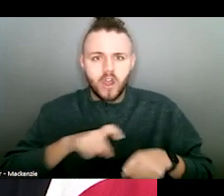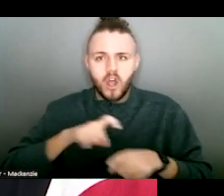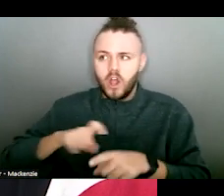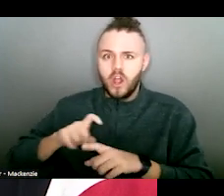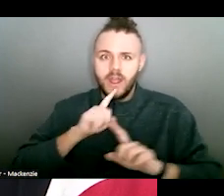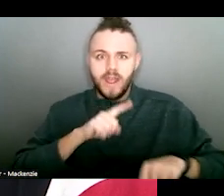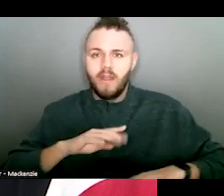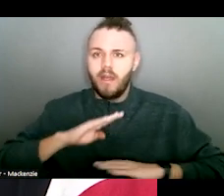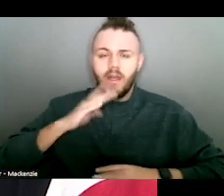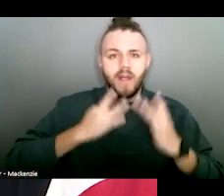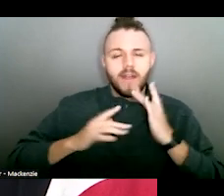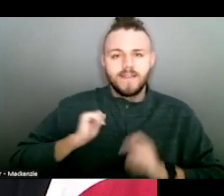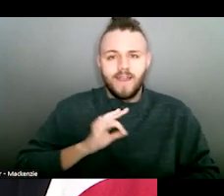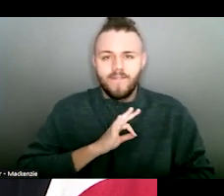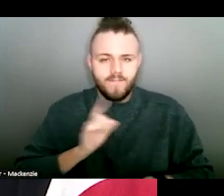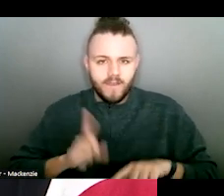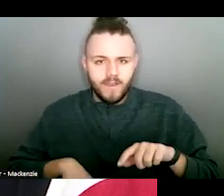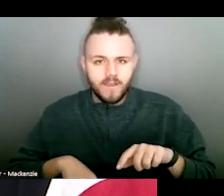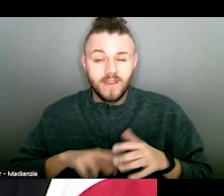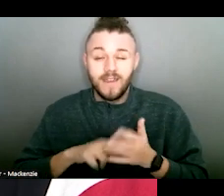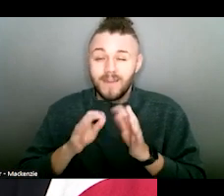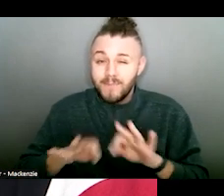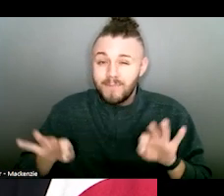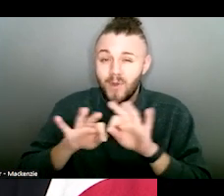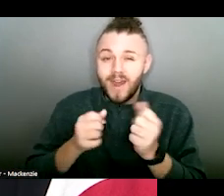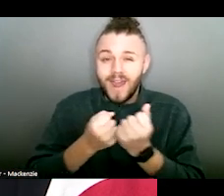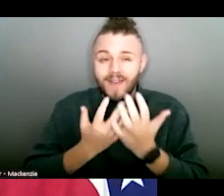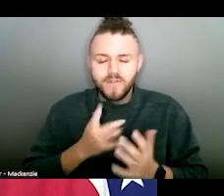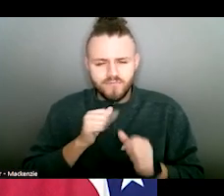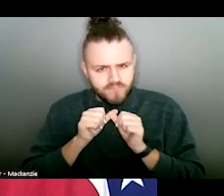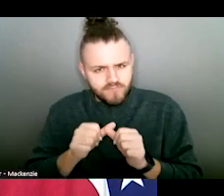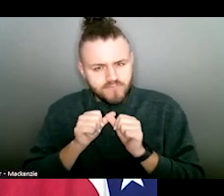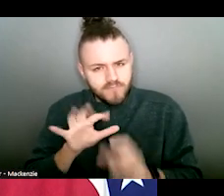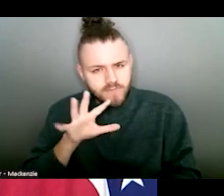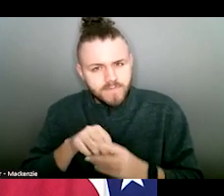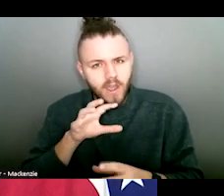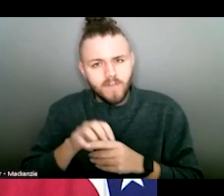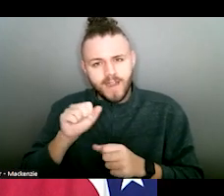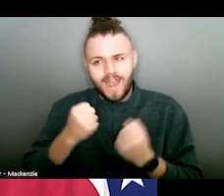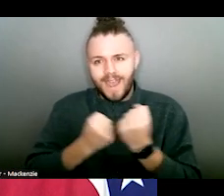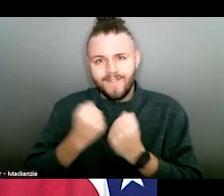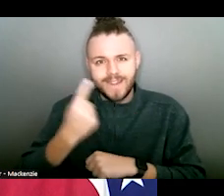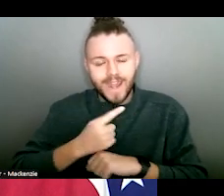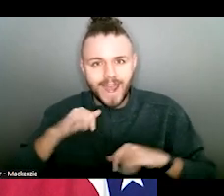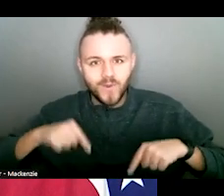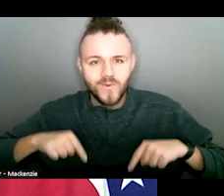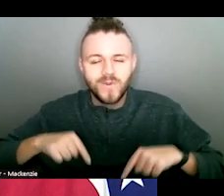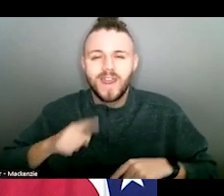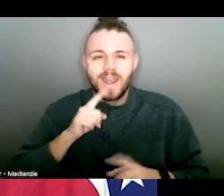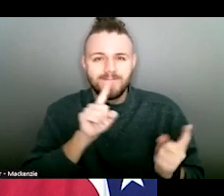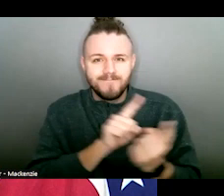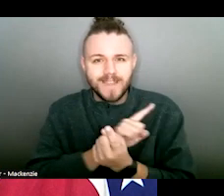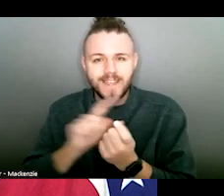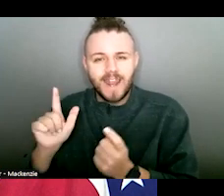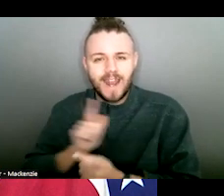not able to answer crisis calls because of lack of staff. It is important for advocates to participate in Advocacy Days